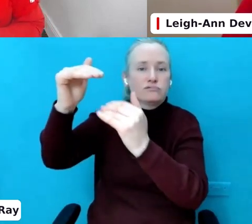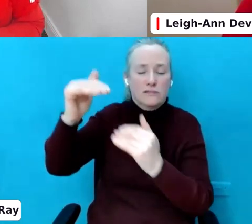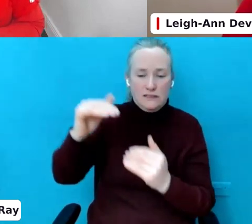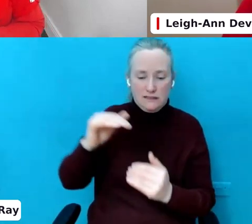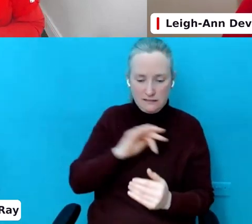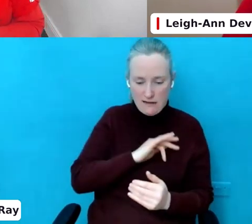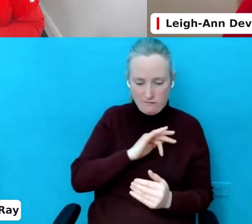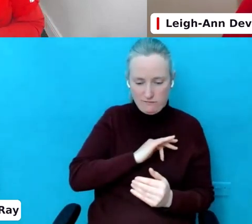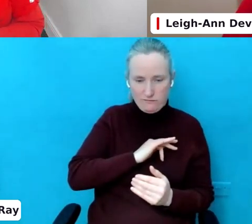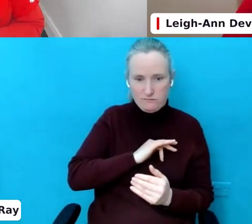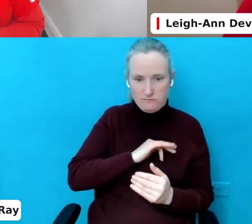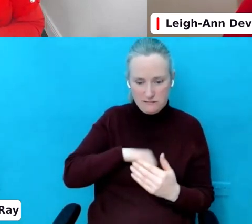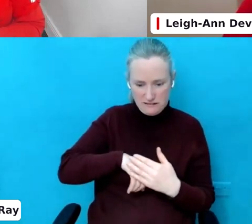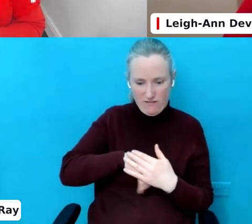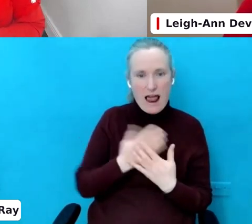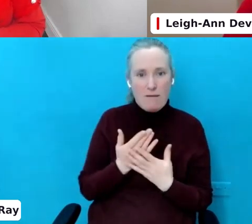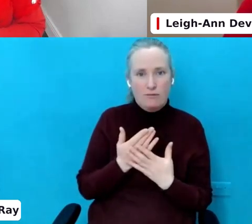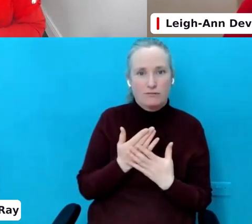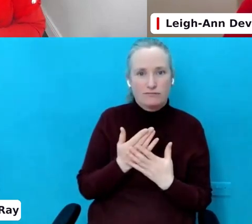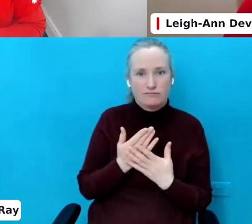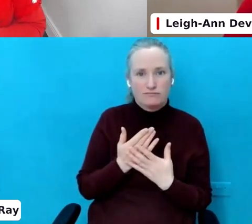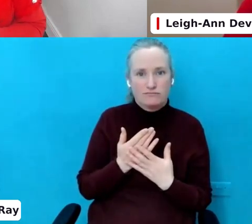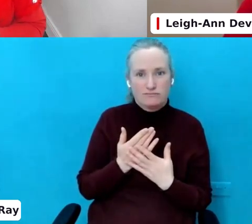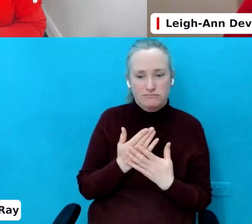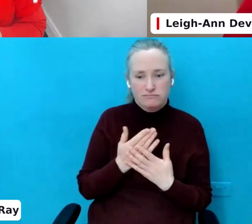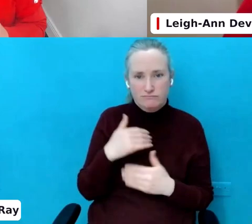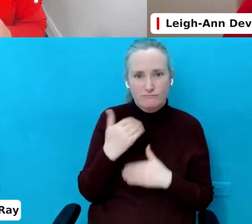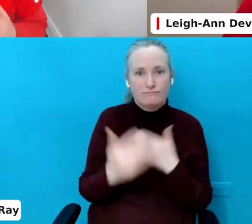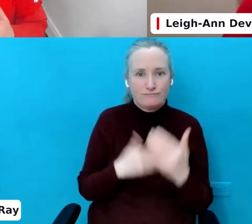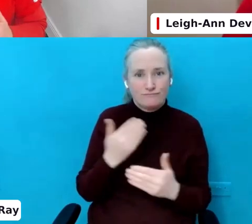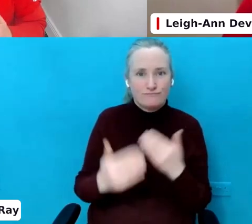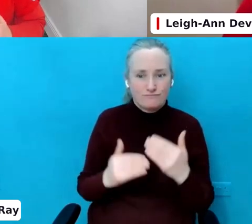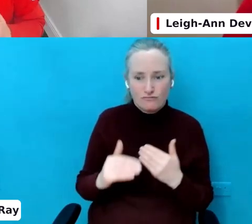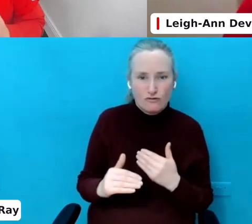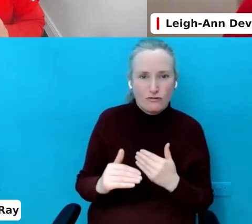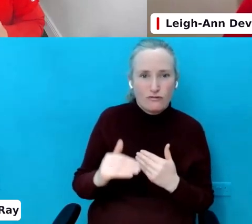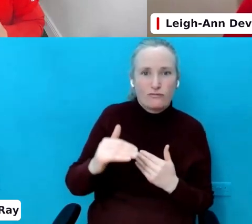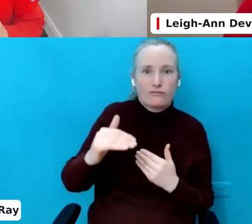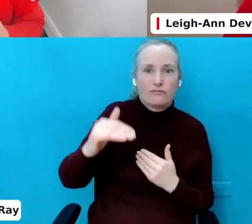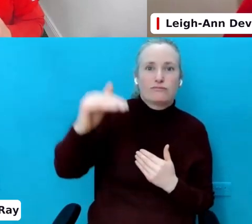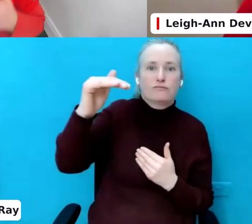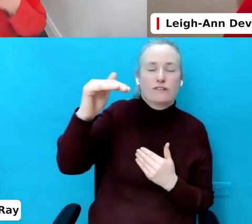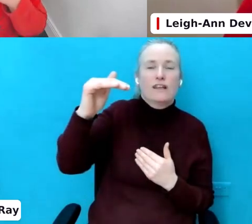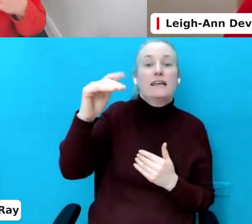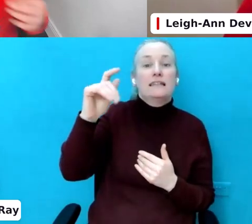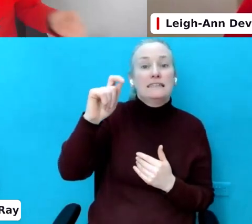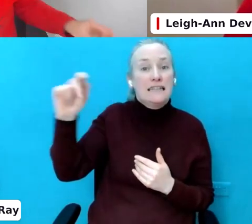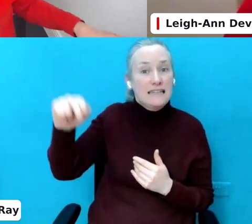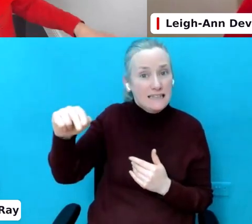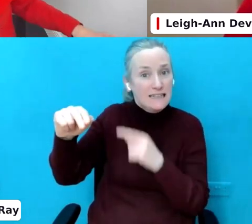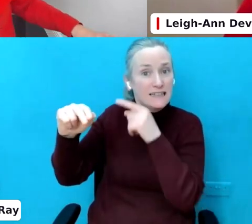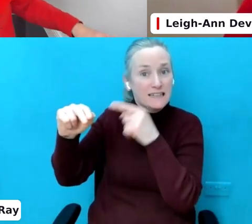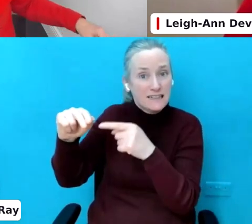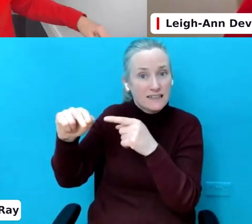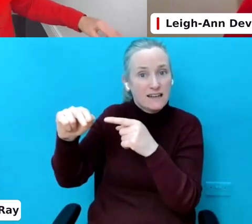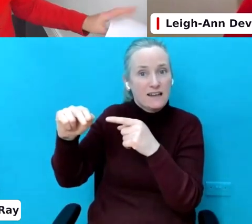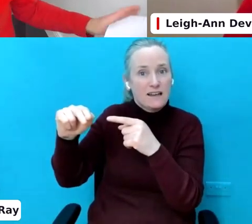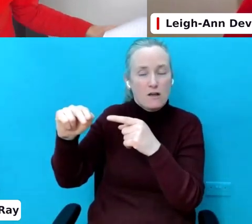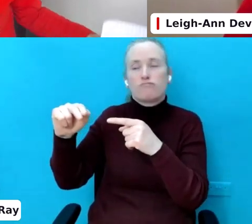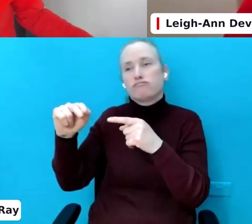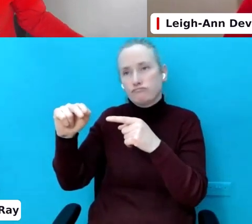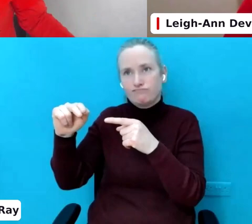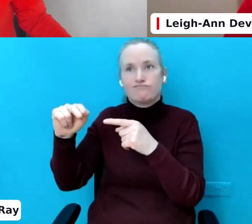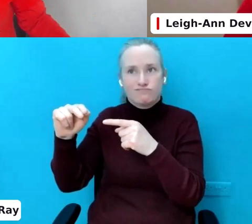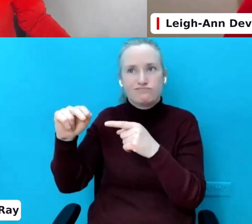as children. And, you know, by the time they get to their teenage years, they're very, very conscious